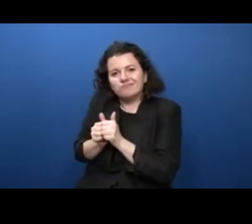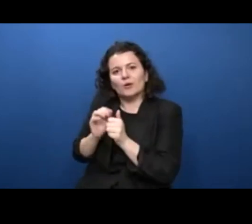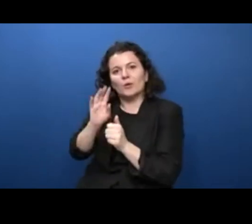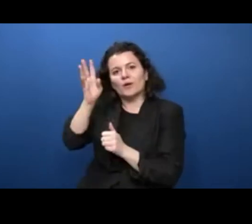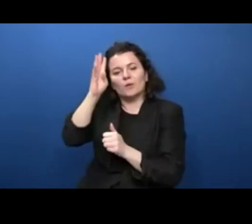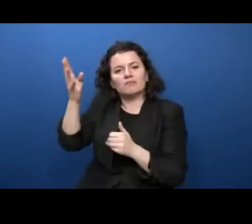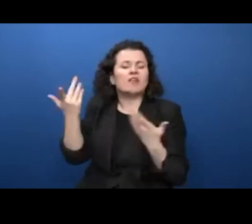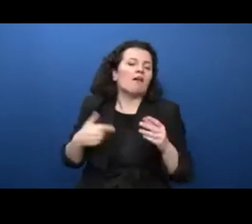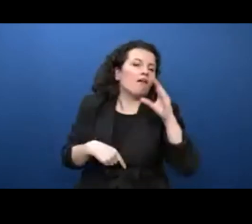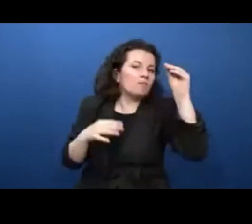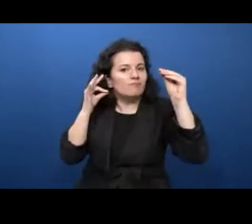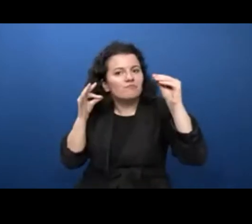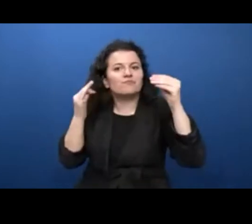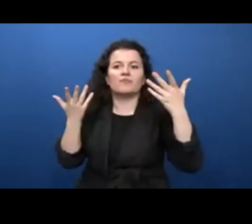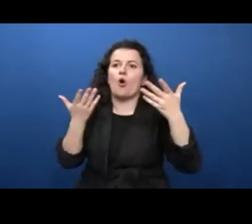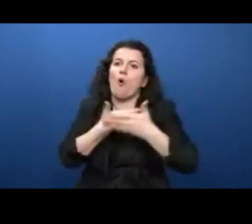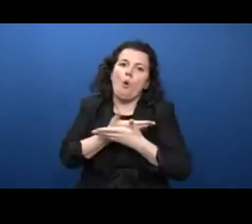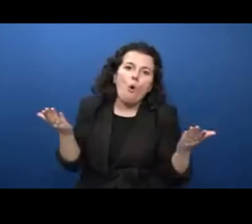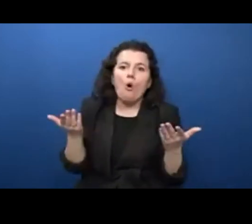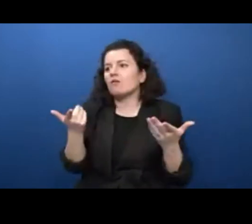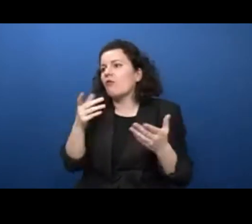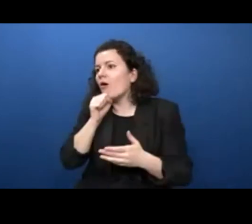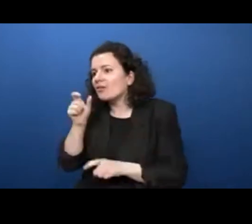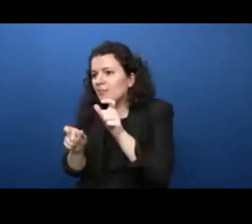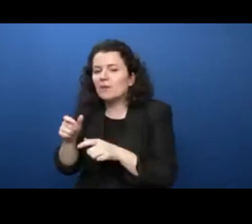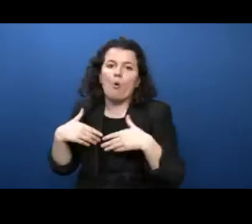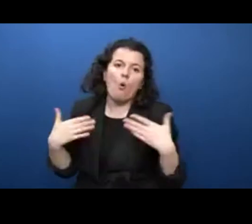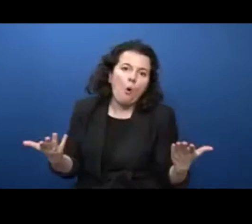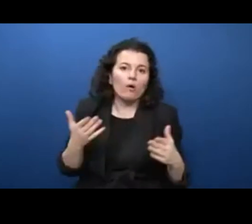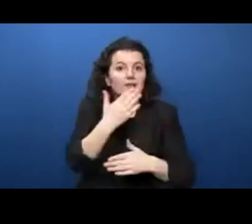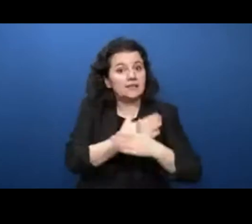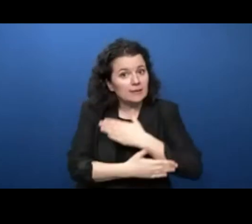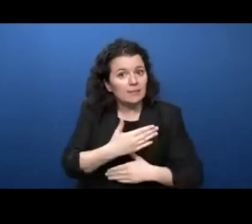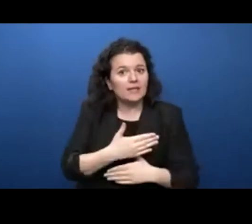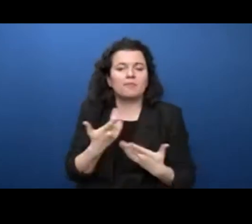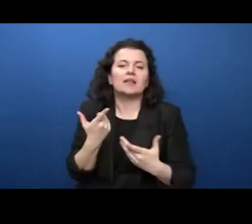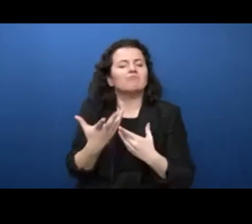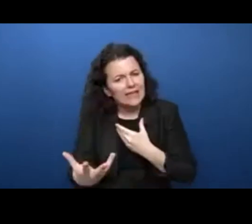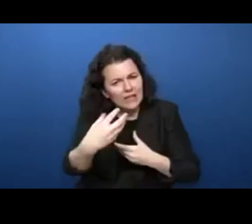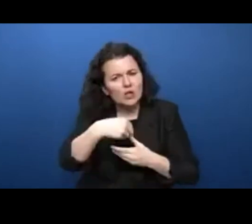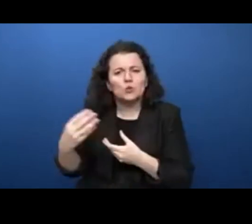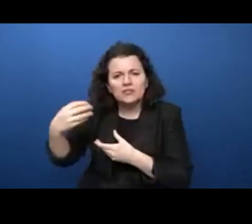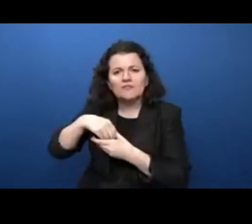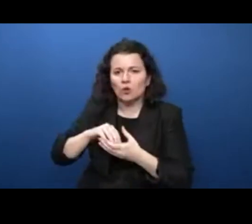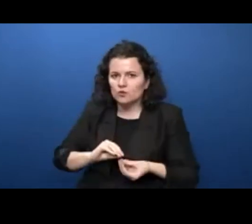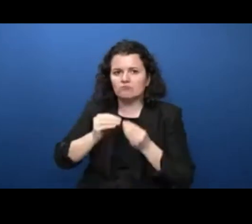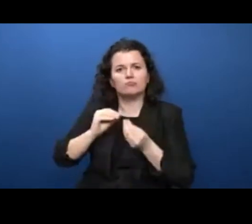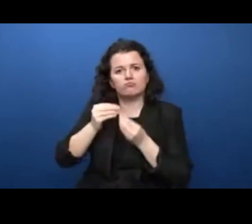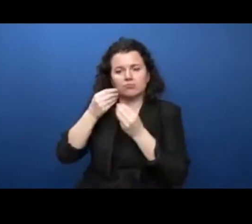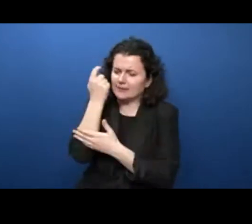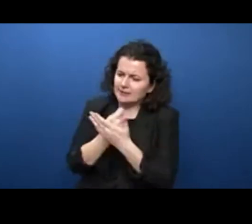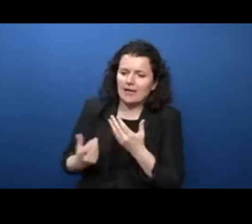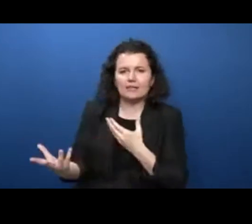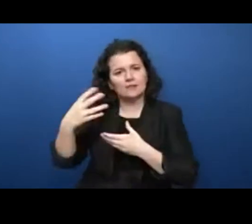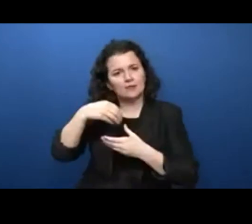issue or a disability issue, an elderly person issue. That inclusive development and design is absolutely critical. Michael